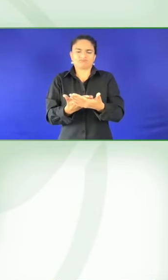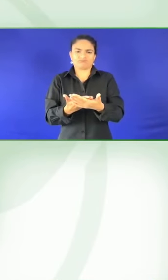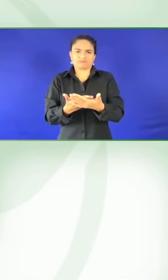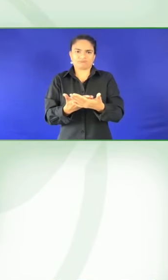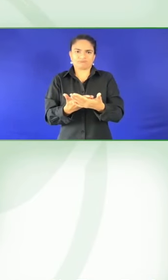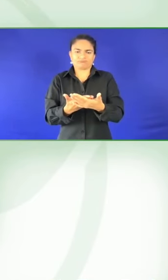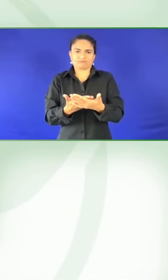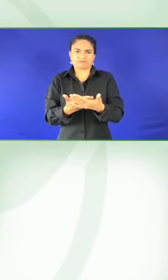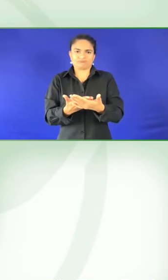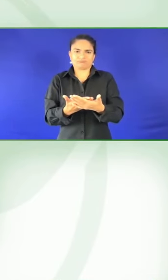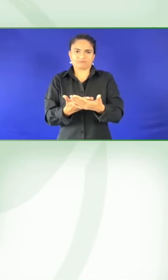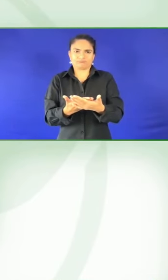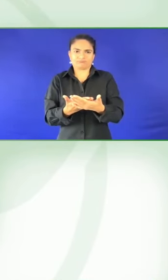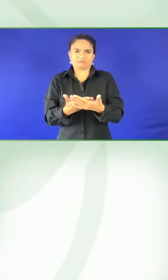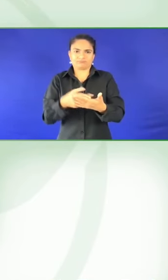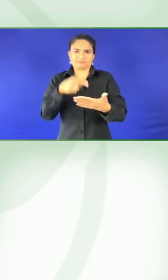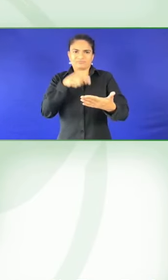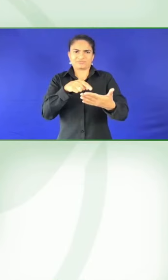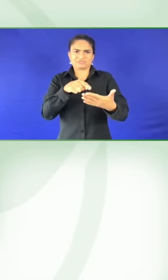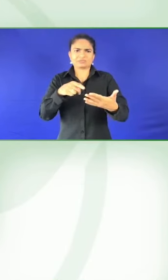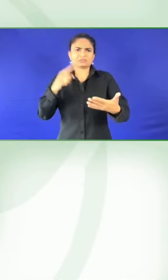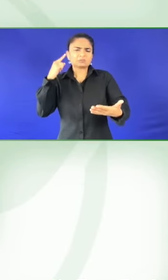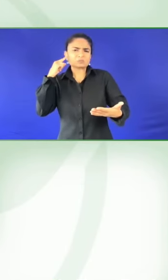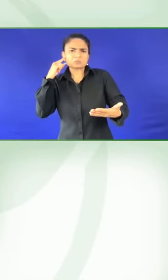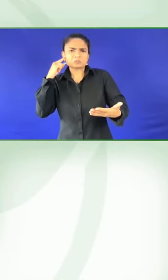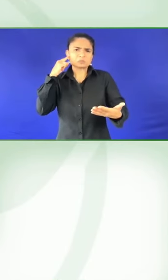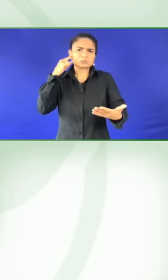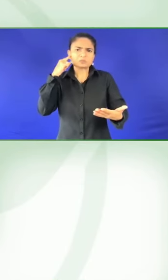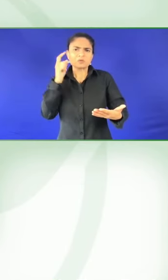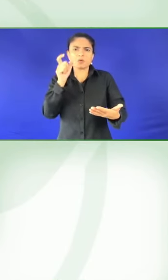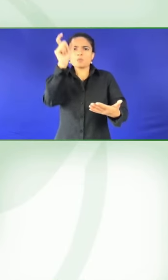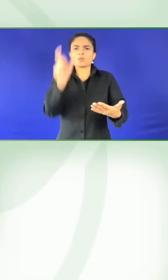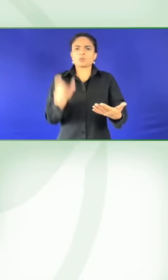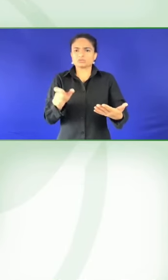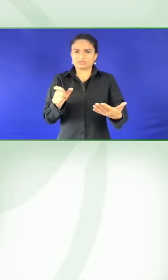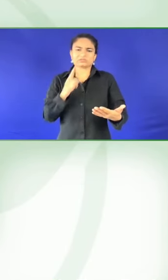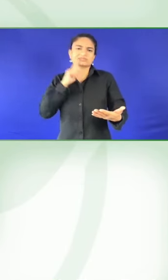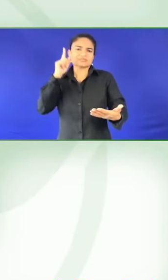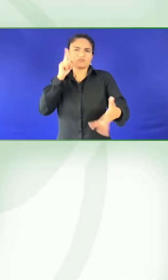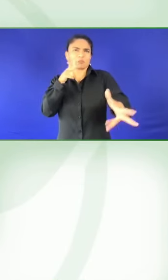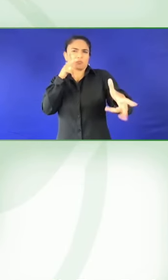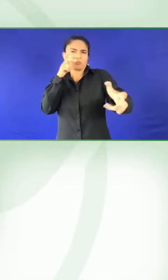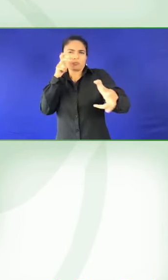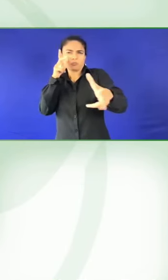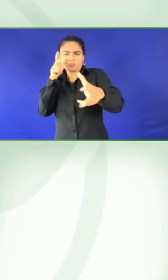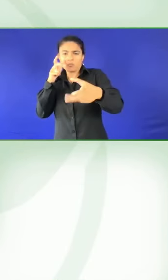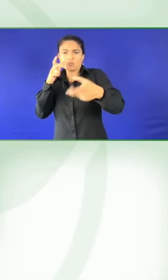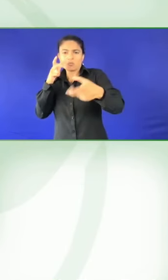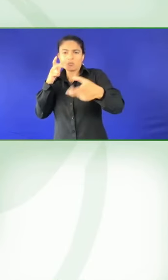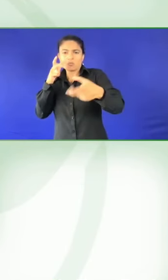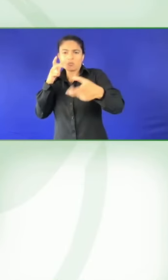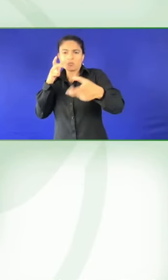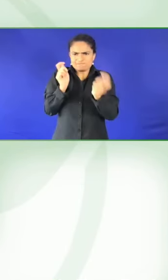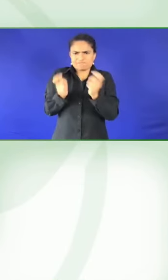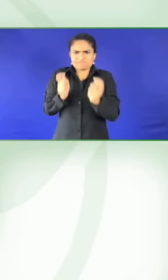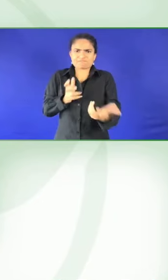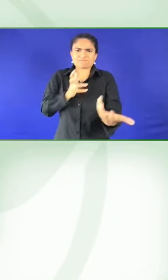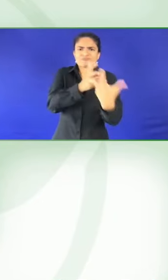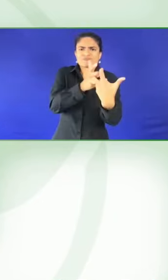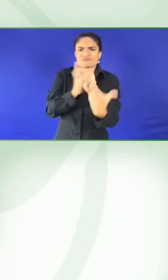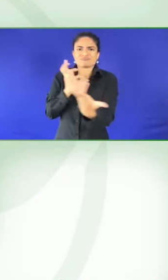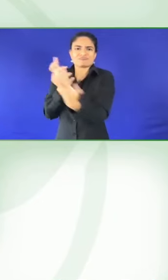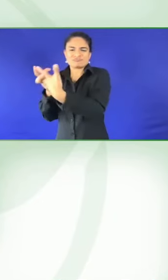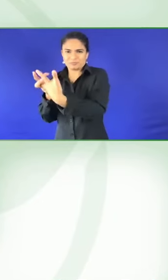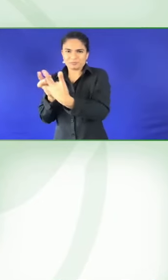in the text when we're narrating the story and when it's the audio description.